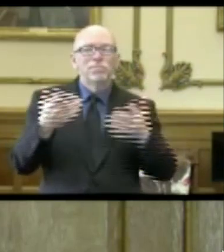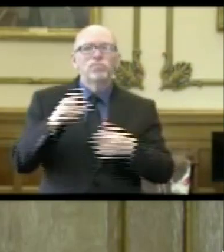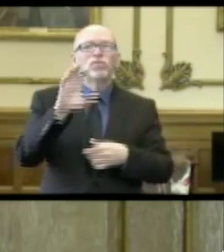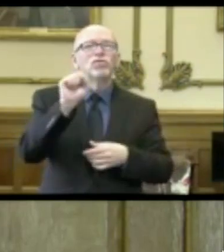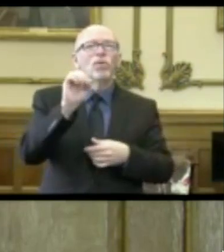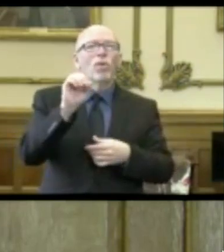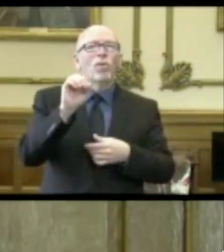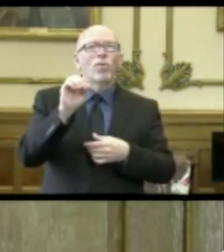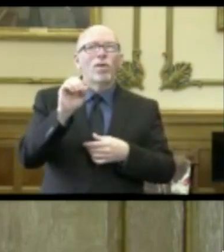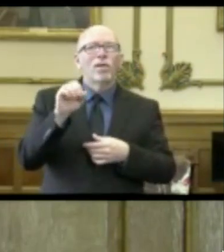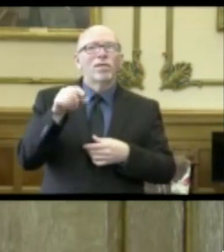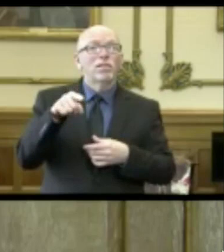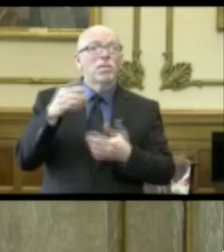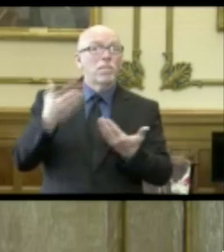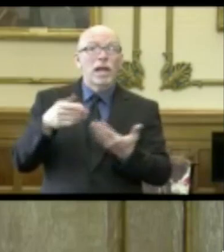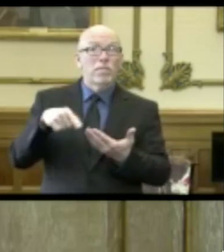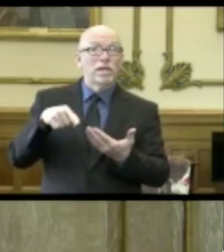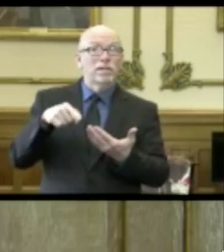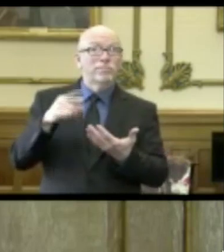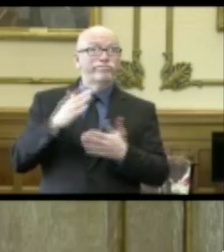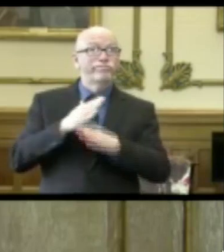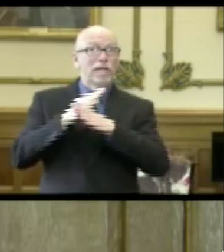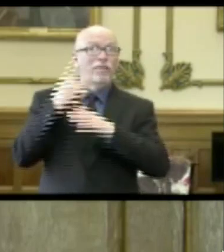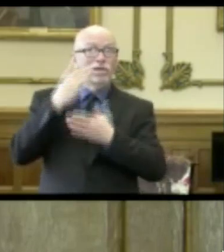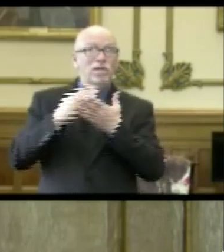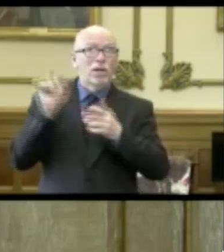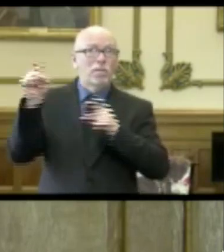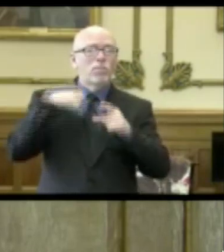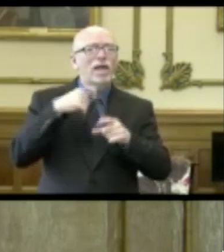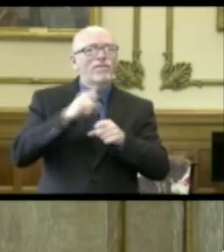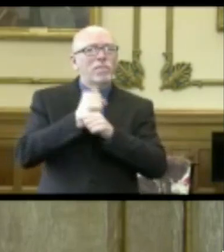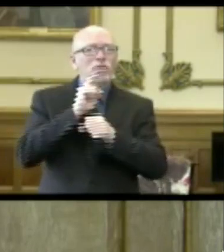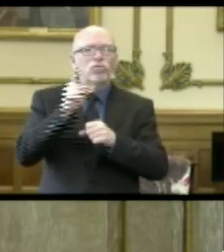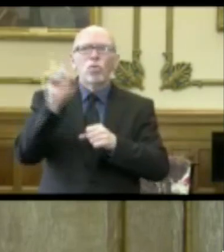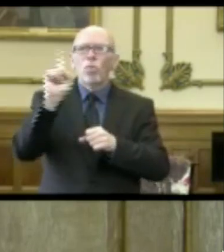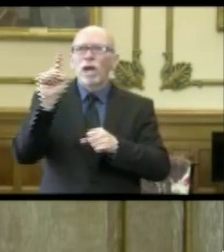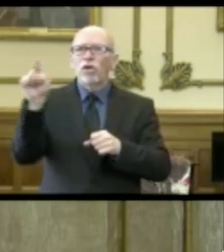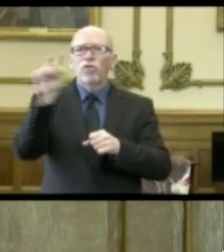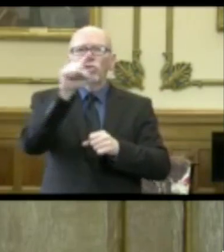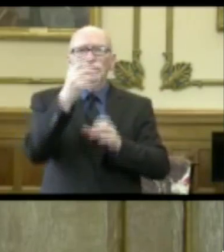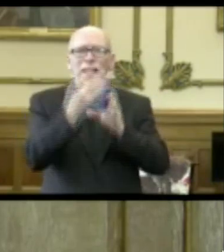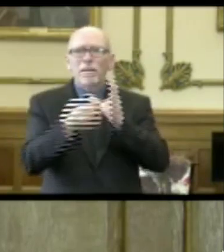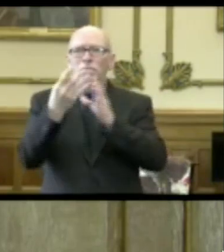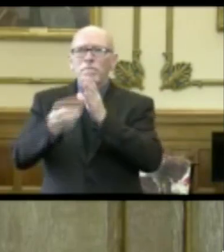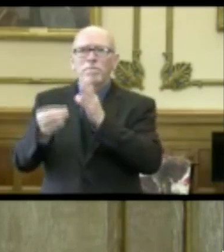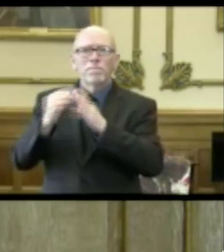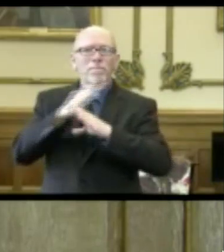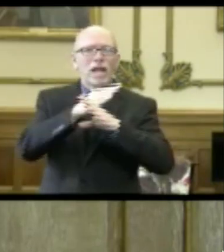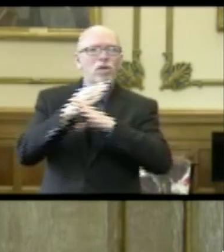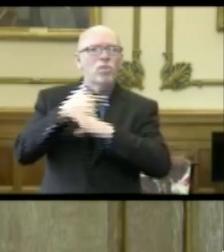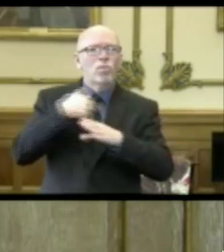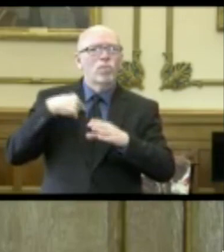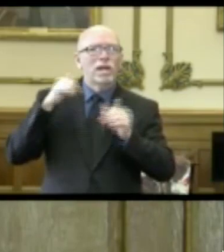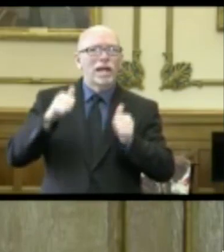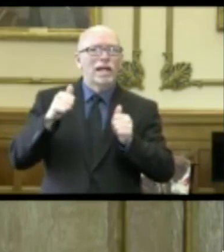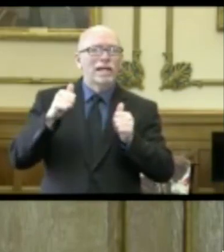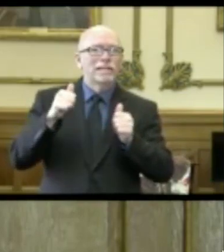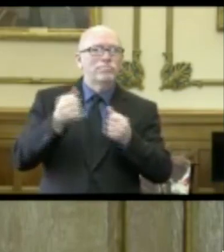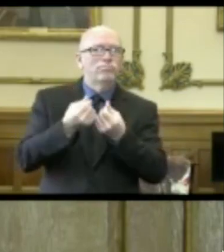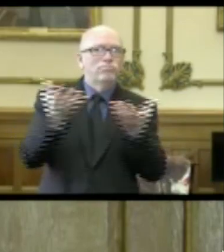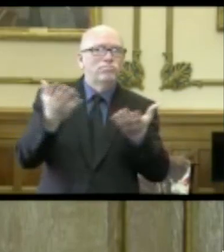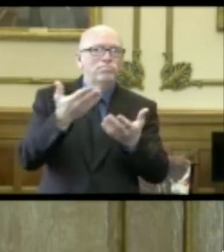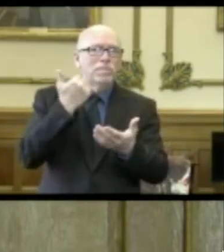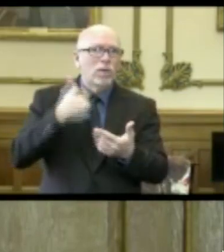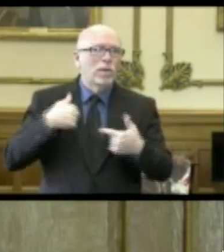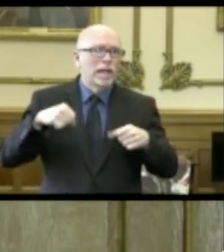that may be a barrier to some of them, and we are working to make sure that we identify those gaps and those barriers and remove those to the best of our ability.